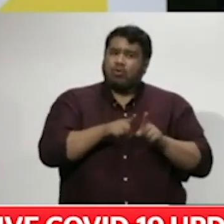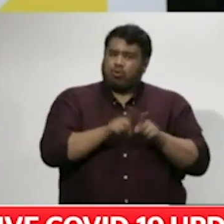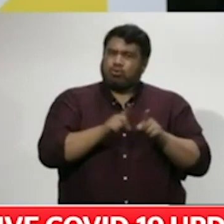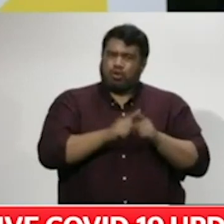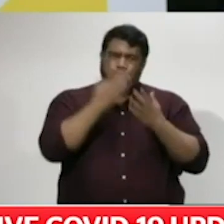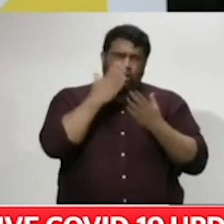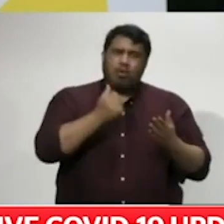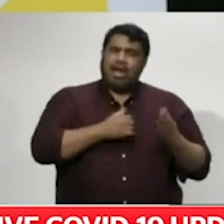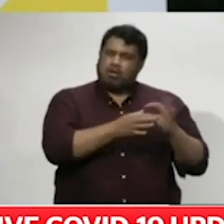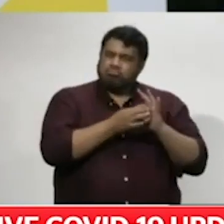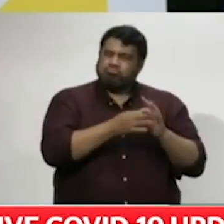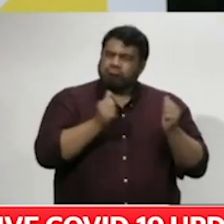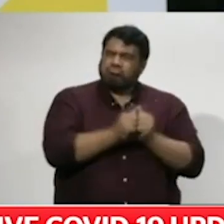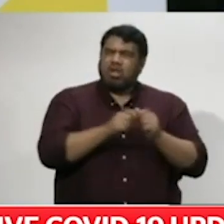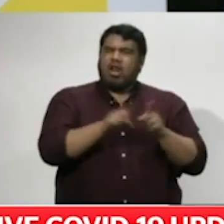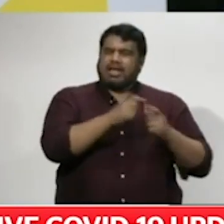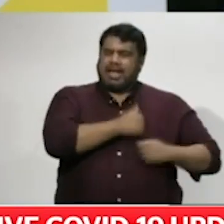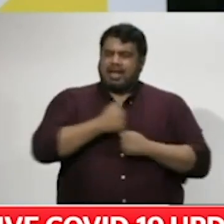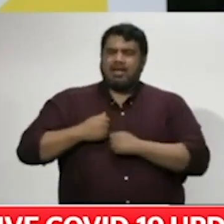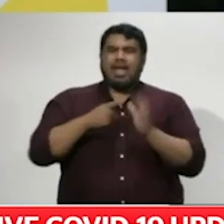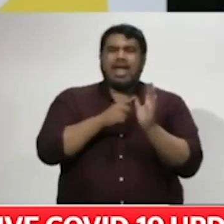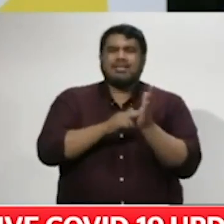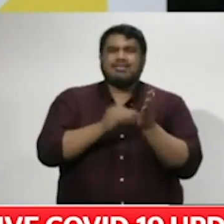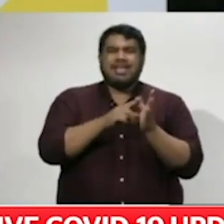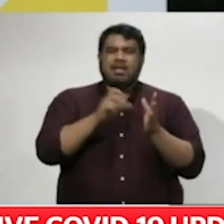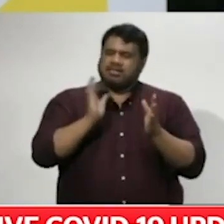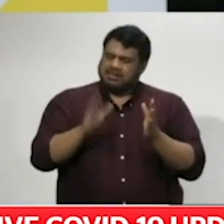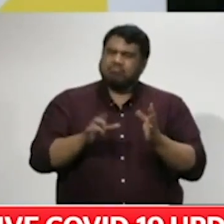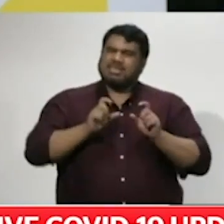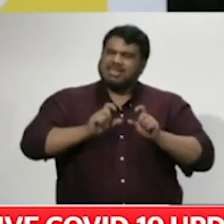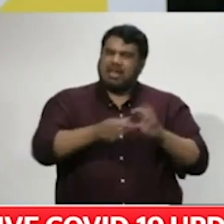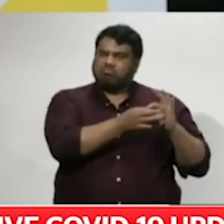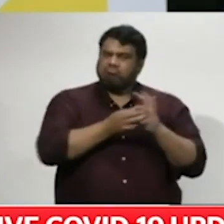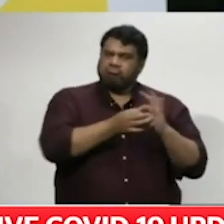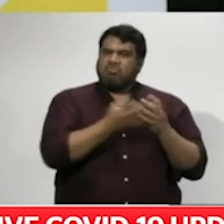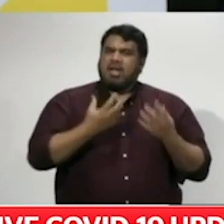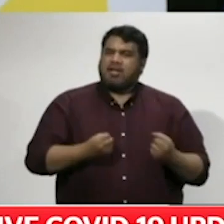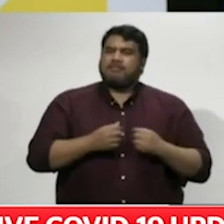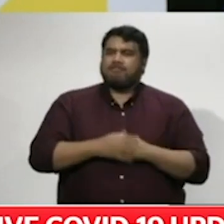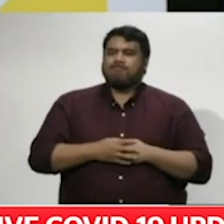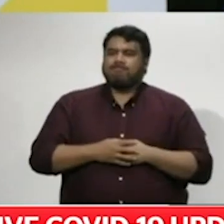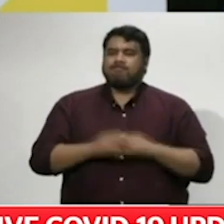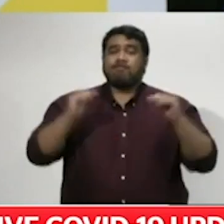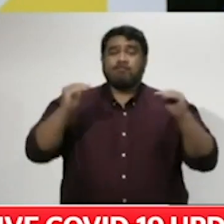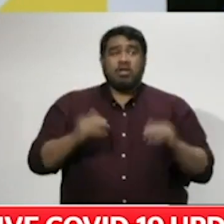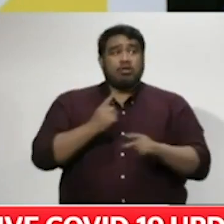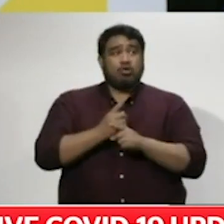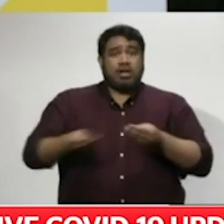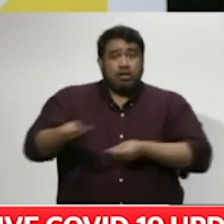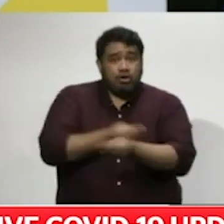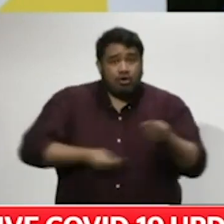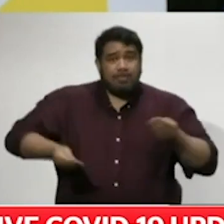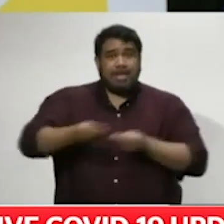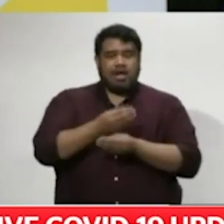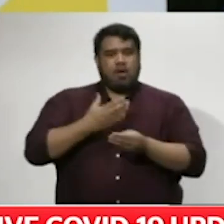us. On to a bit of Kiwi ingenuity, I've outlined a few innovations to date that are helping to get our economy moving. I